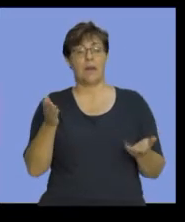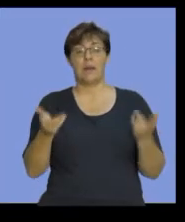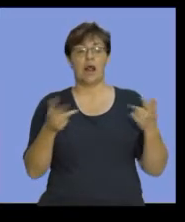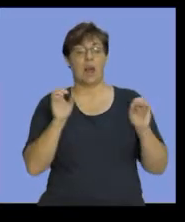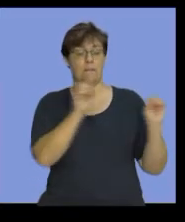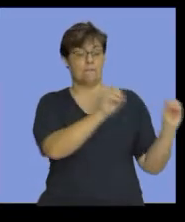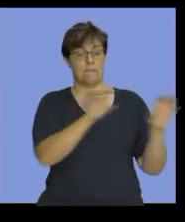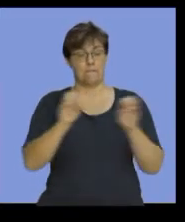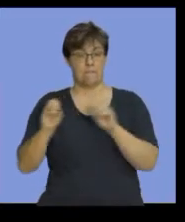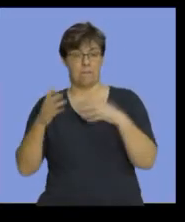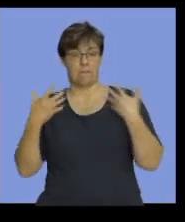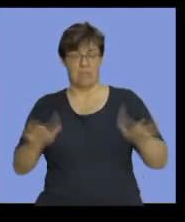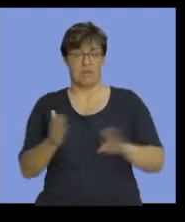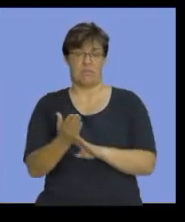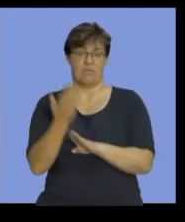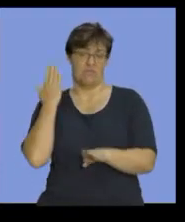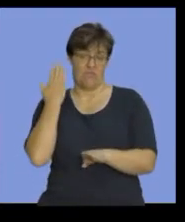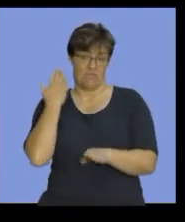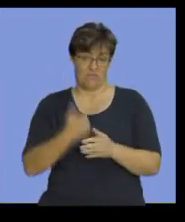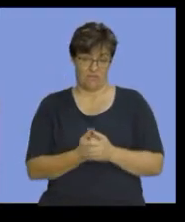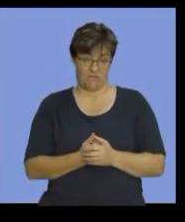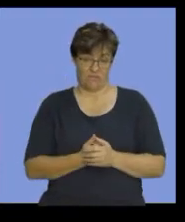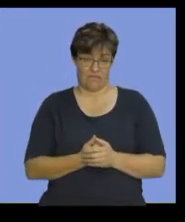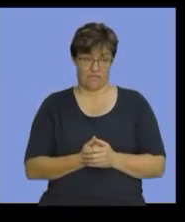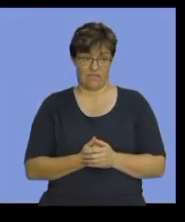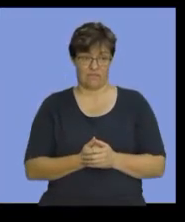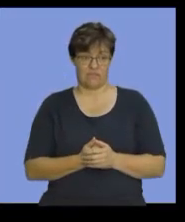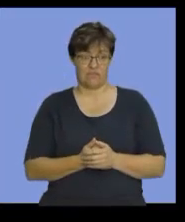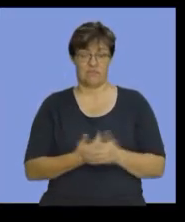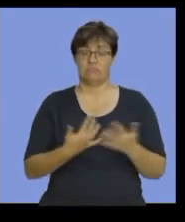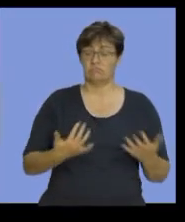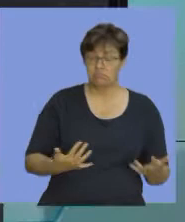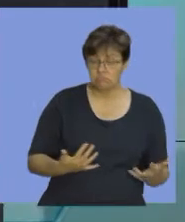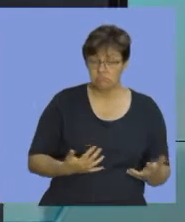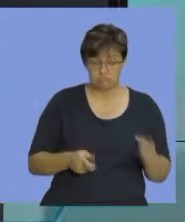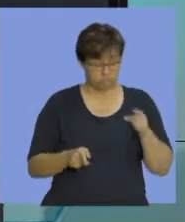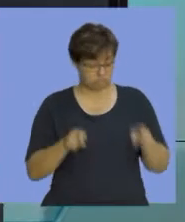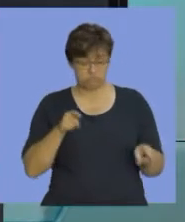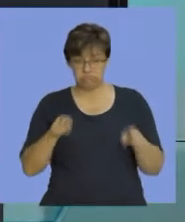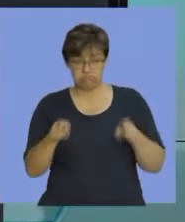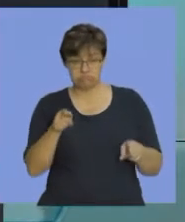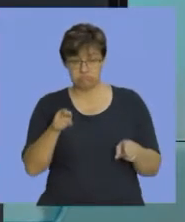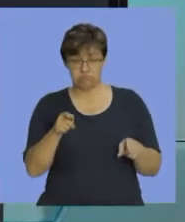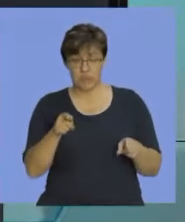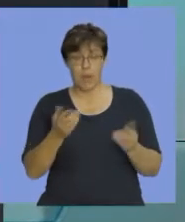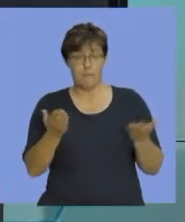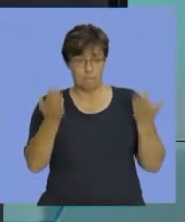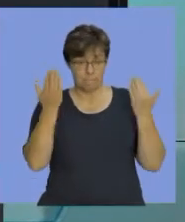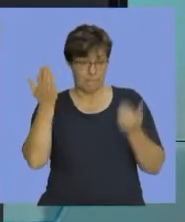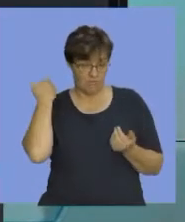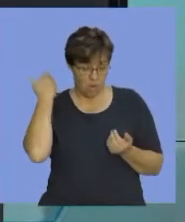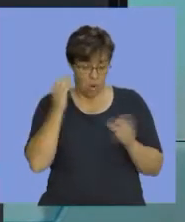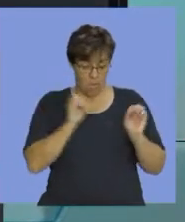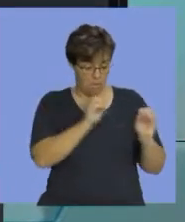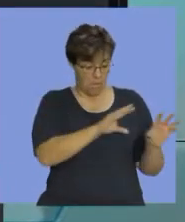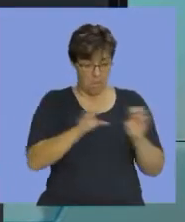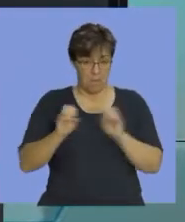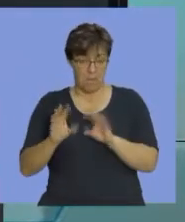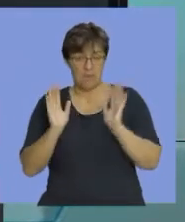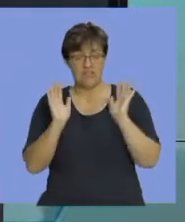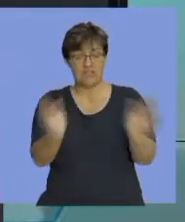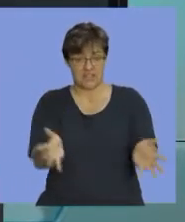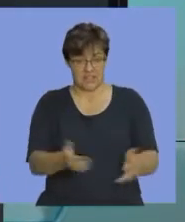-populated for you. So now, if those two balances were pre-populated, in other words,